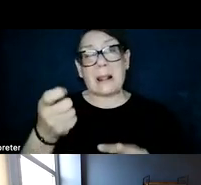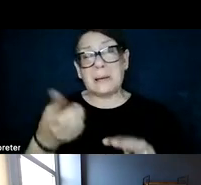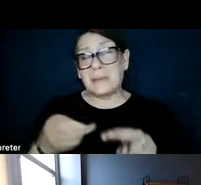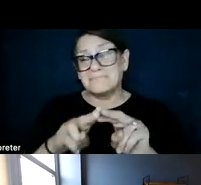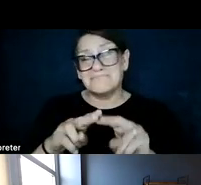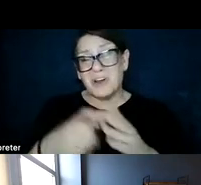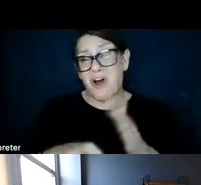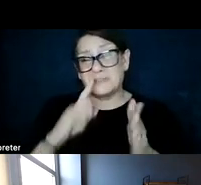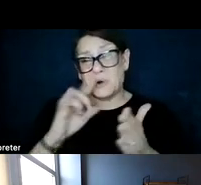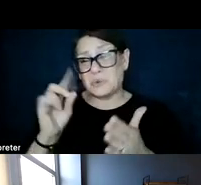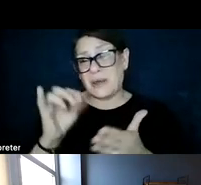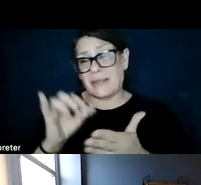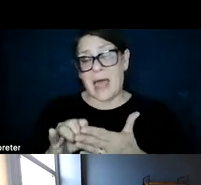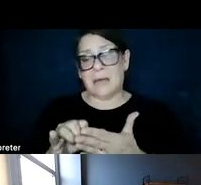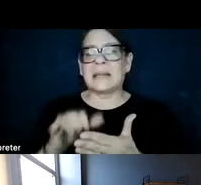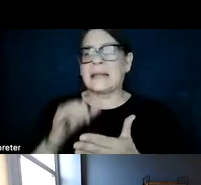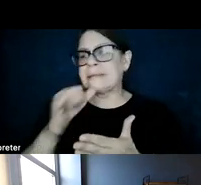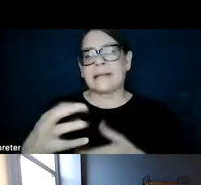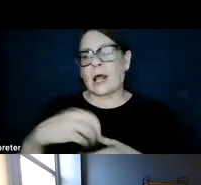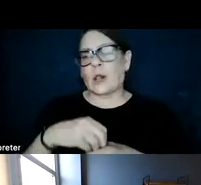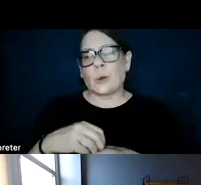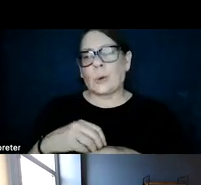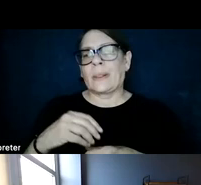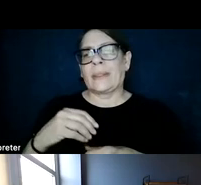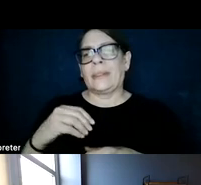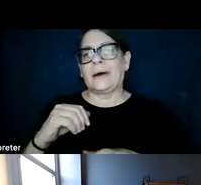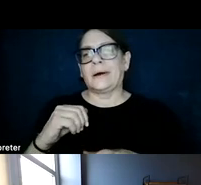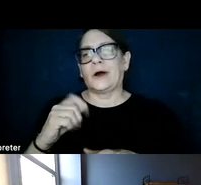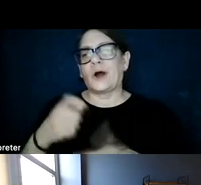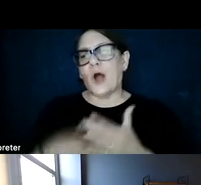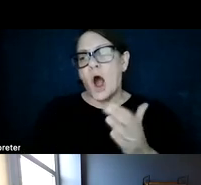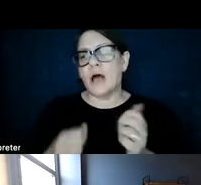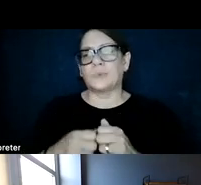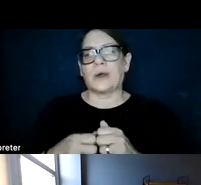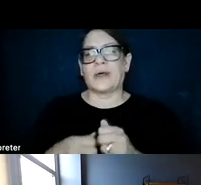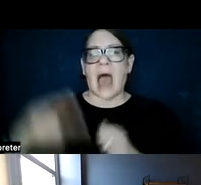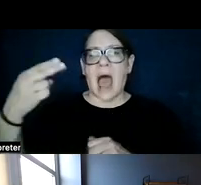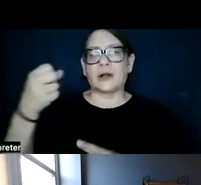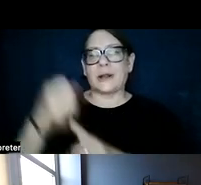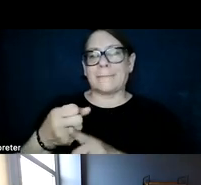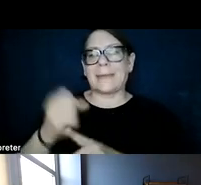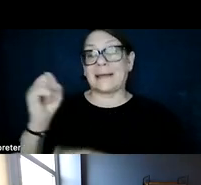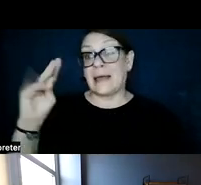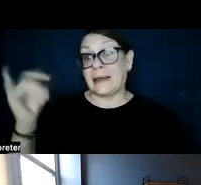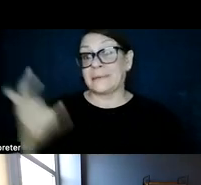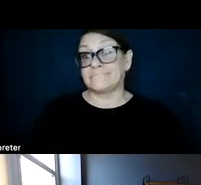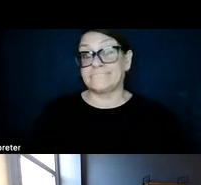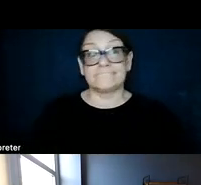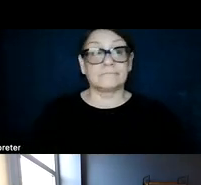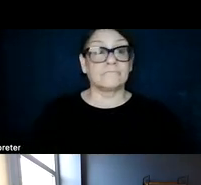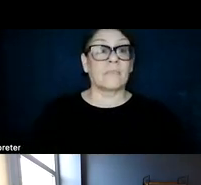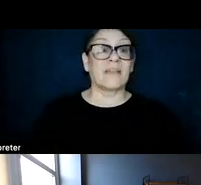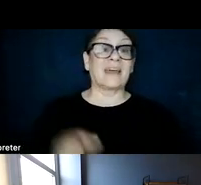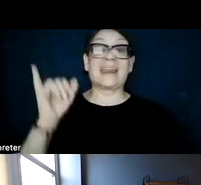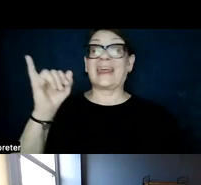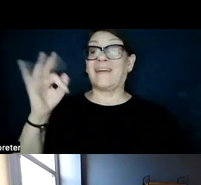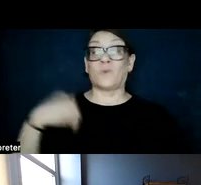this, and it does not, of course, include the mitigation costs associated with higher impact siting. And then if we